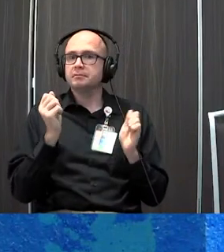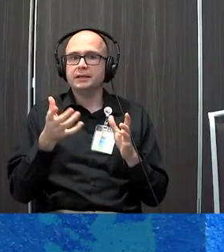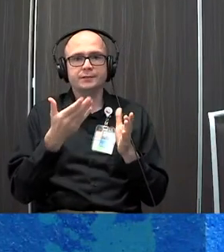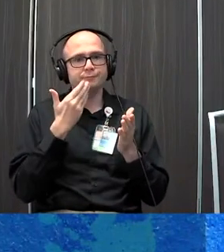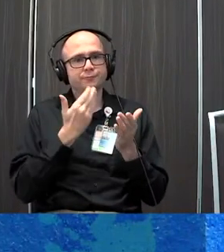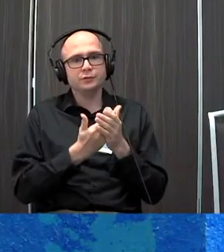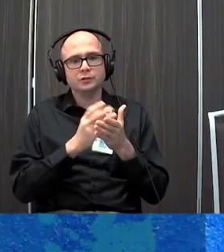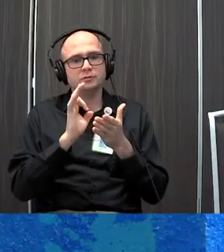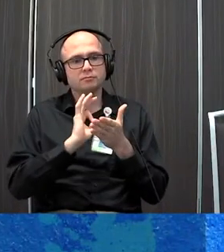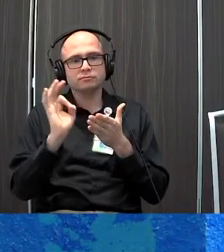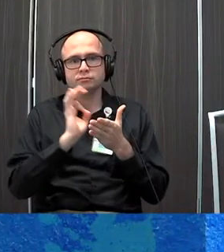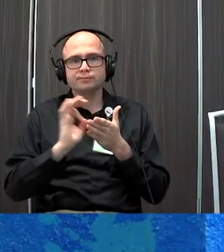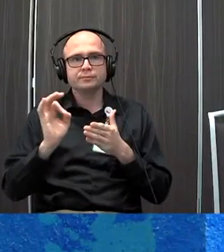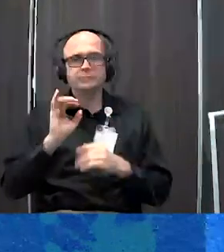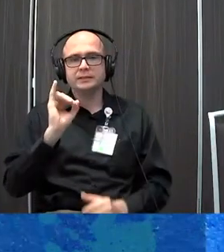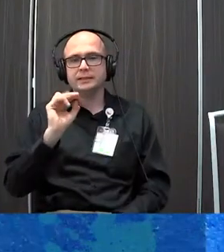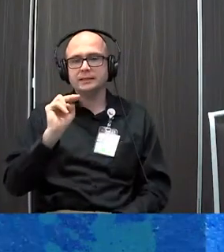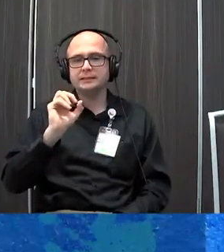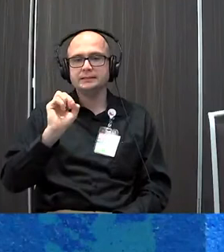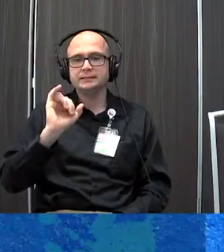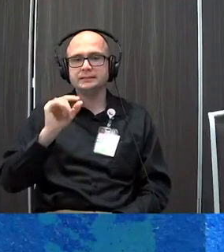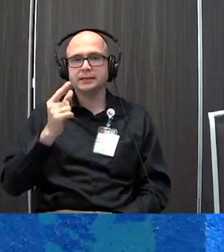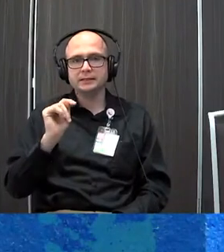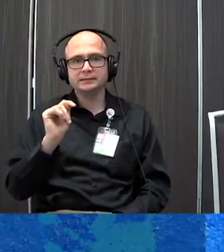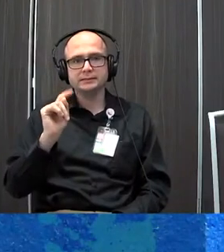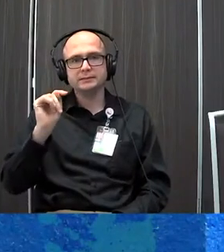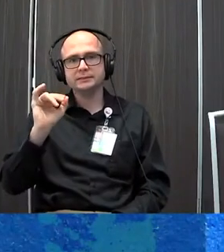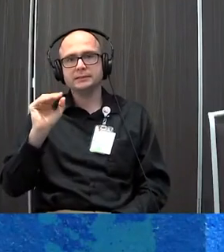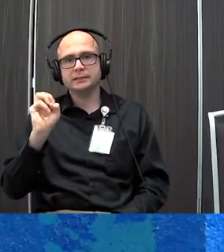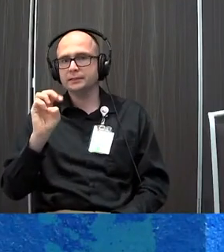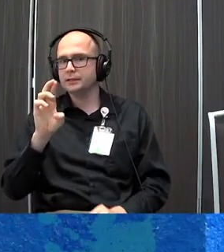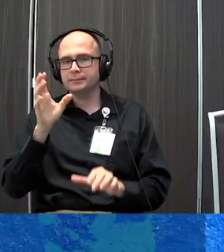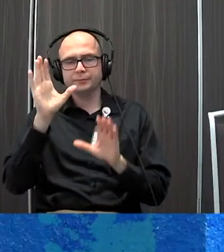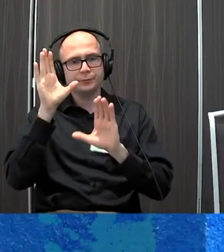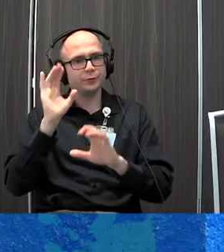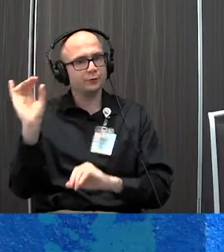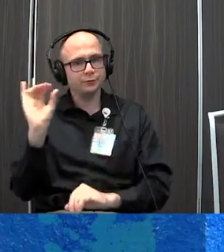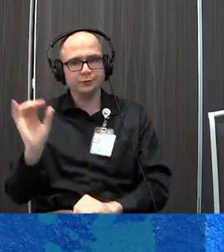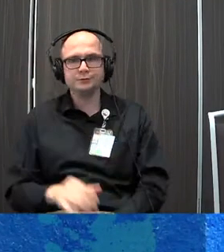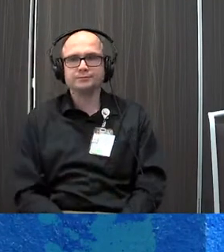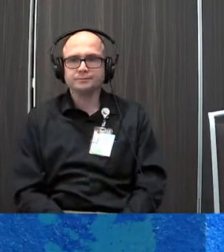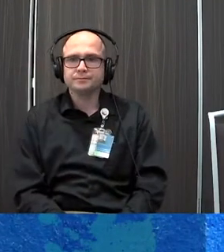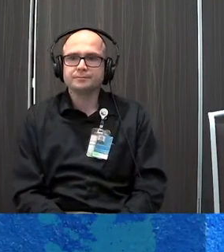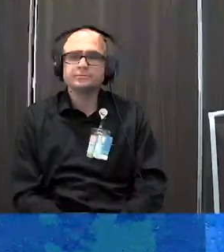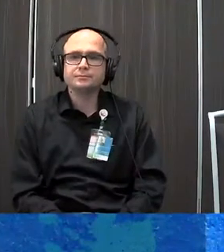Google. Insight Timer does a really wonderful job as well. Just another way to help release and relax tension.